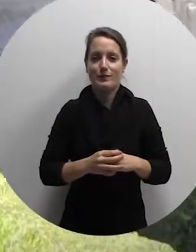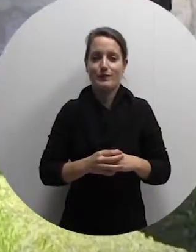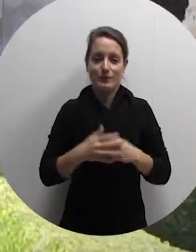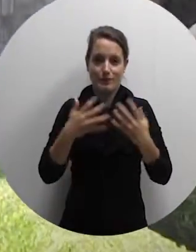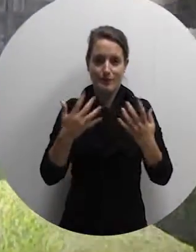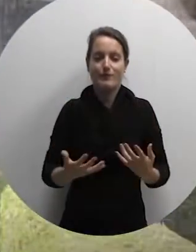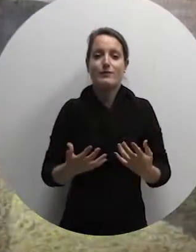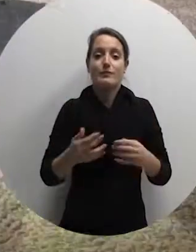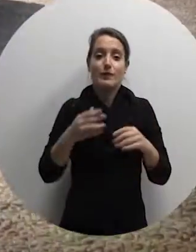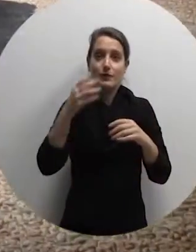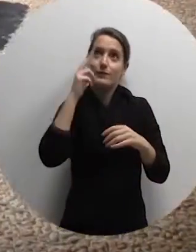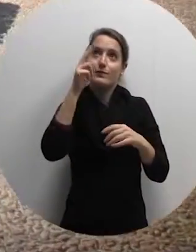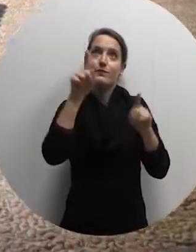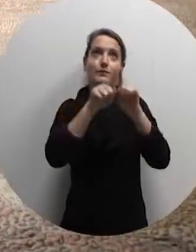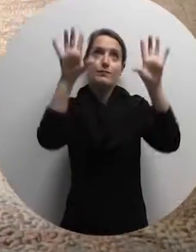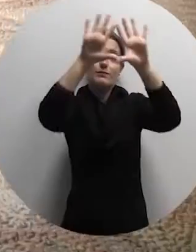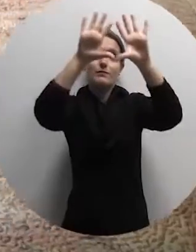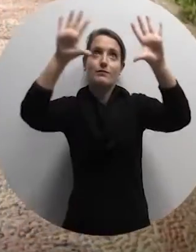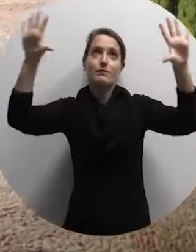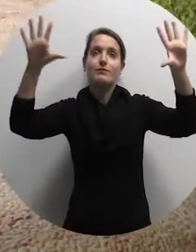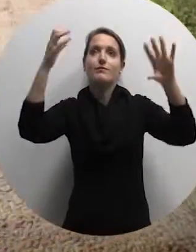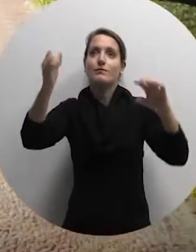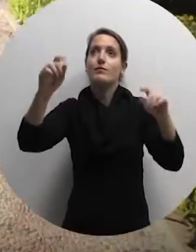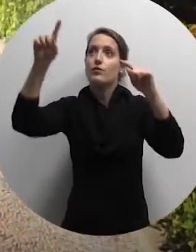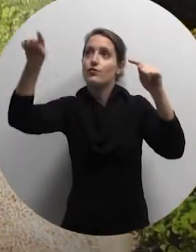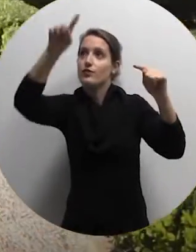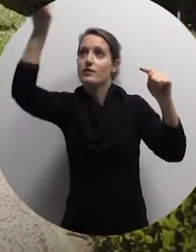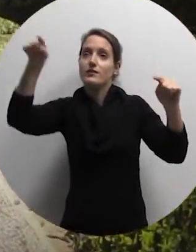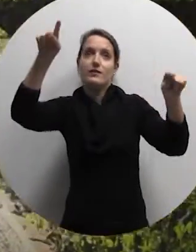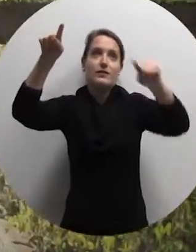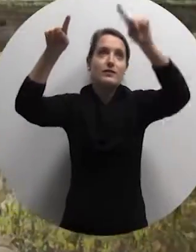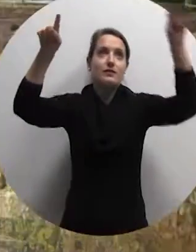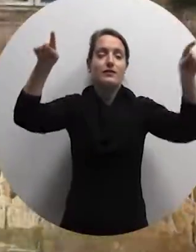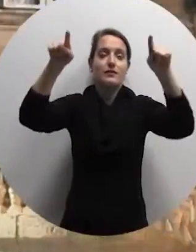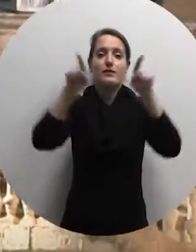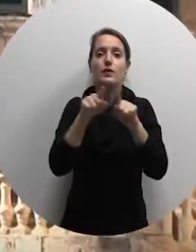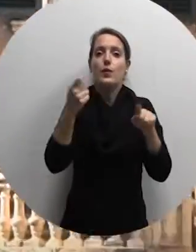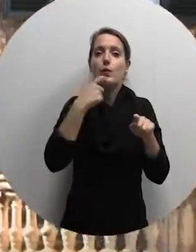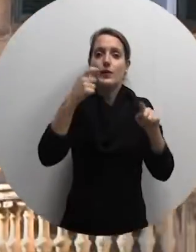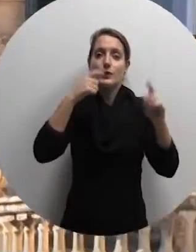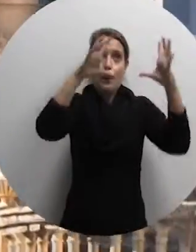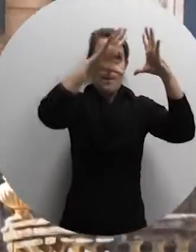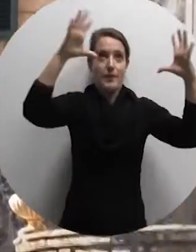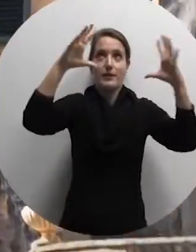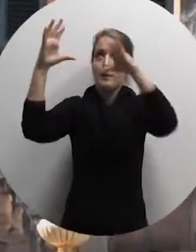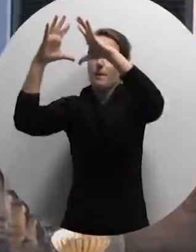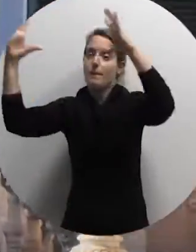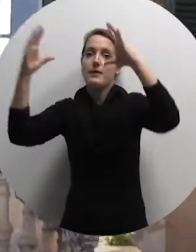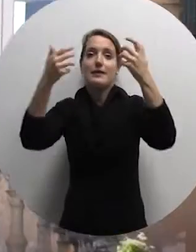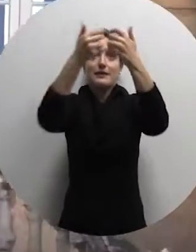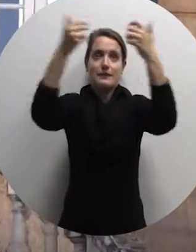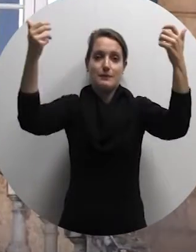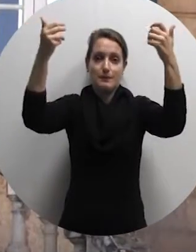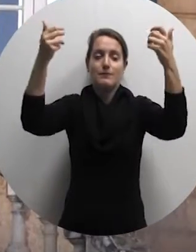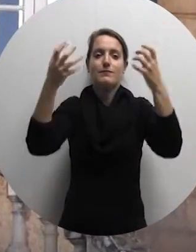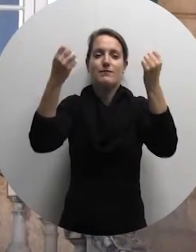On each façade of the lateral wings is an arched window, each window separated by